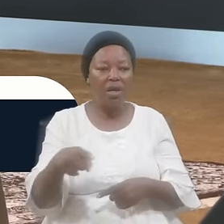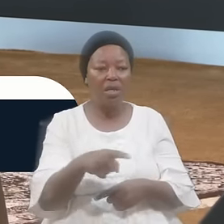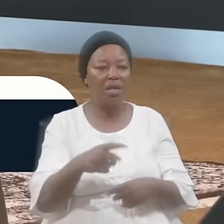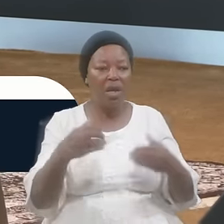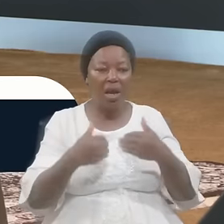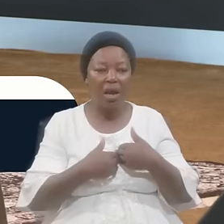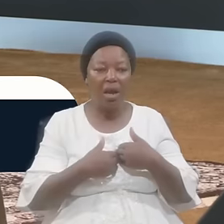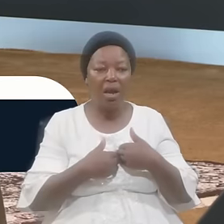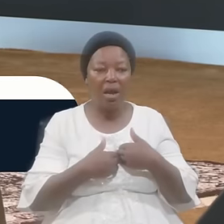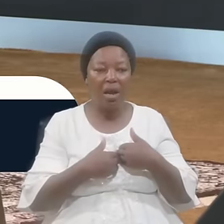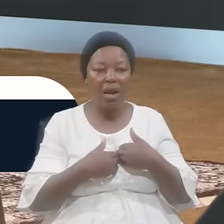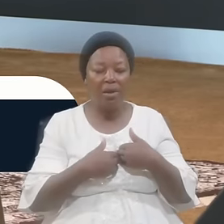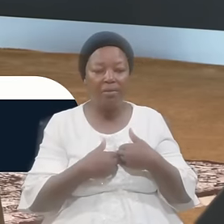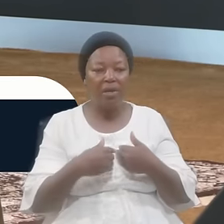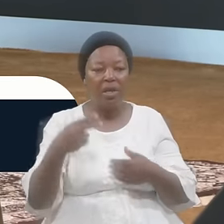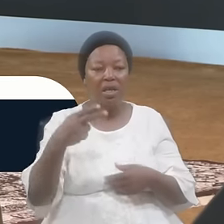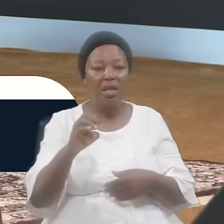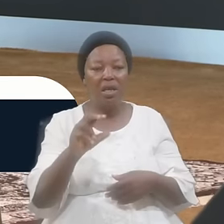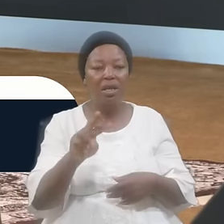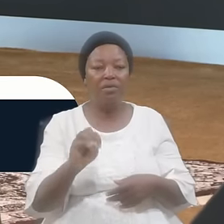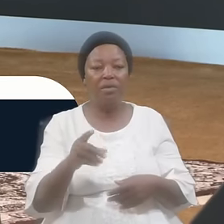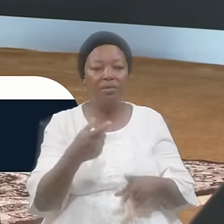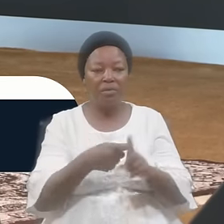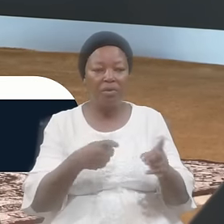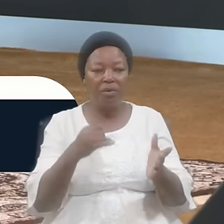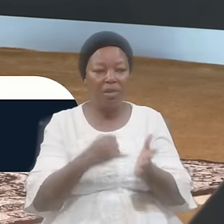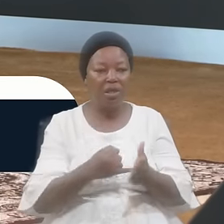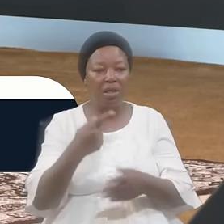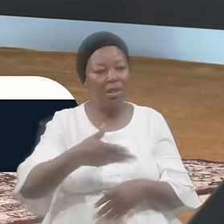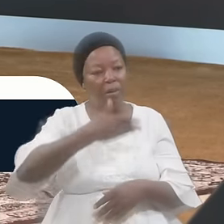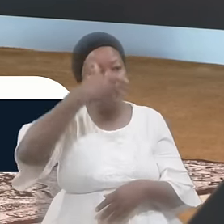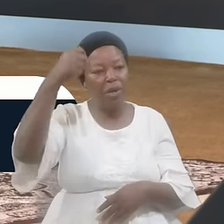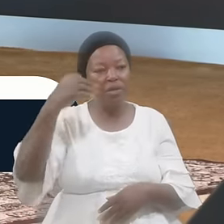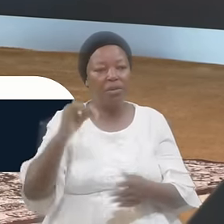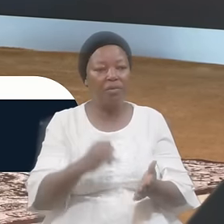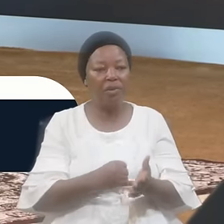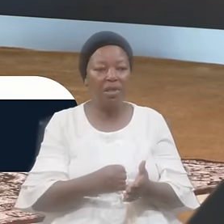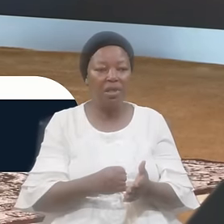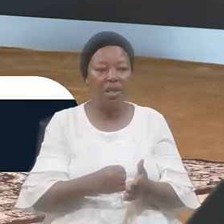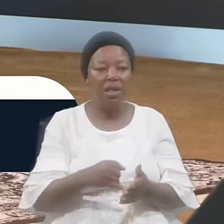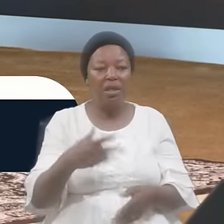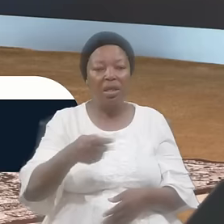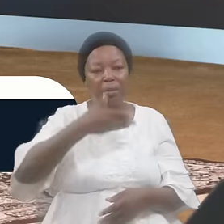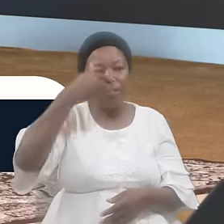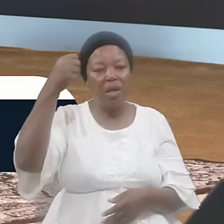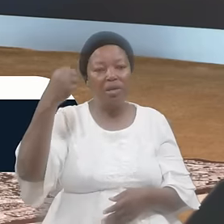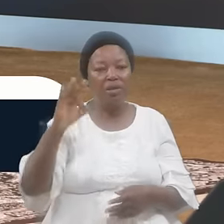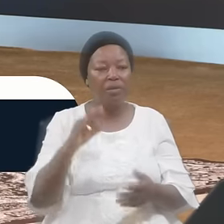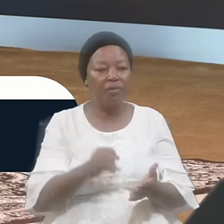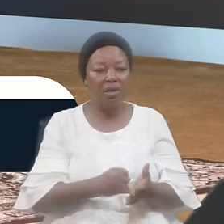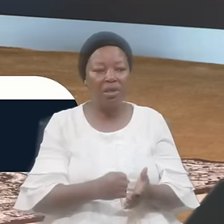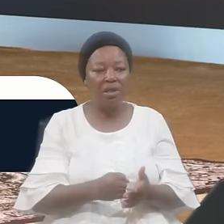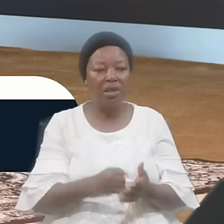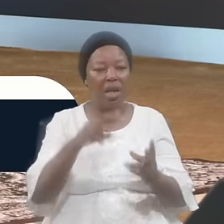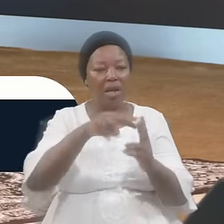have Ebed from it The best of it The best of it Neither